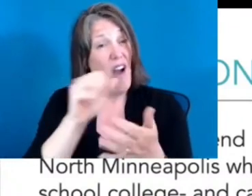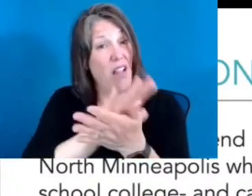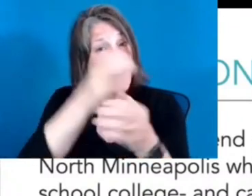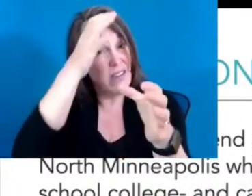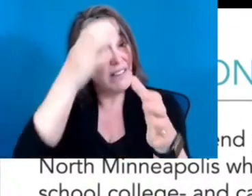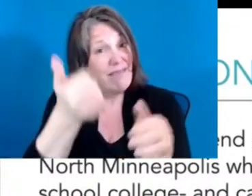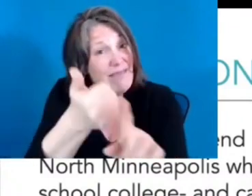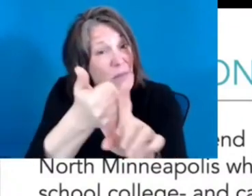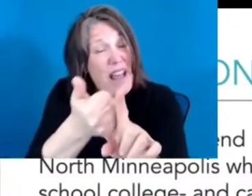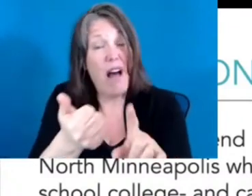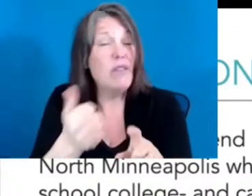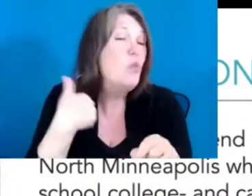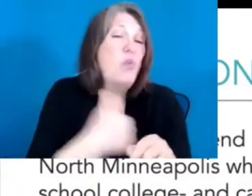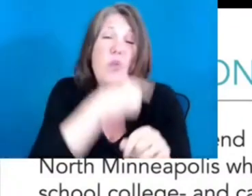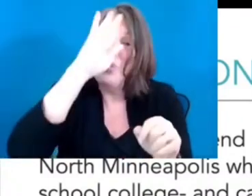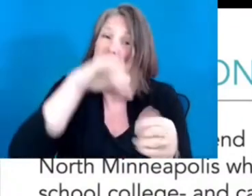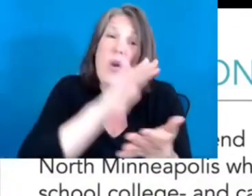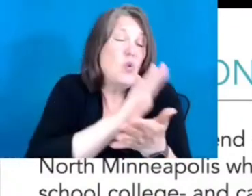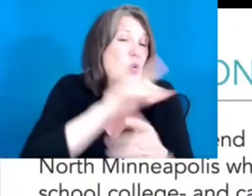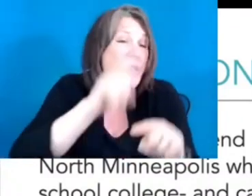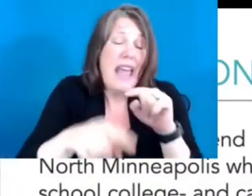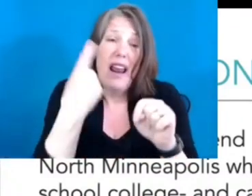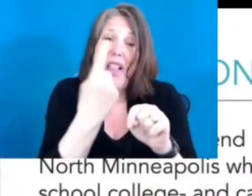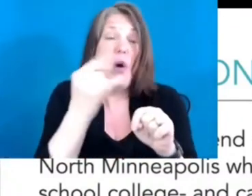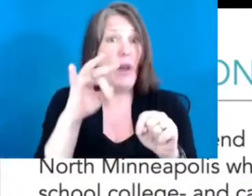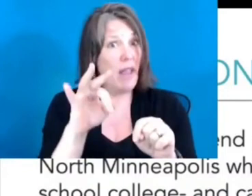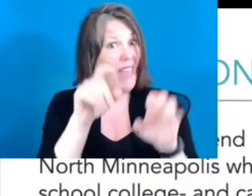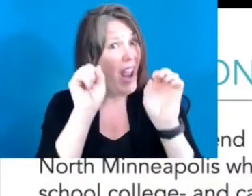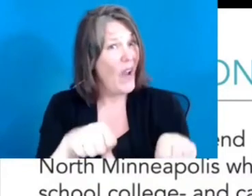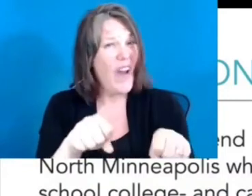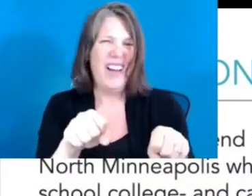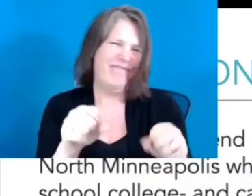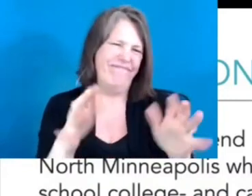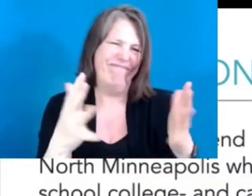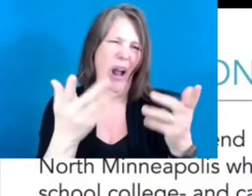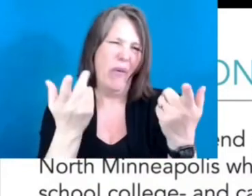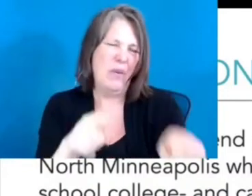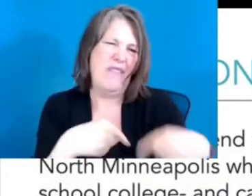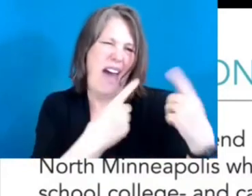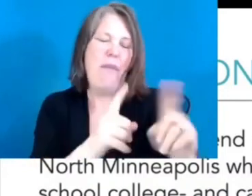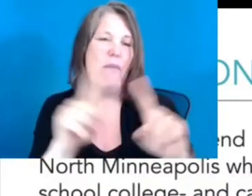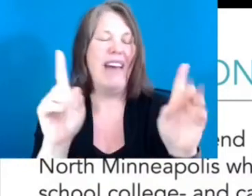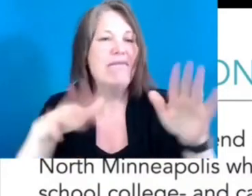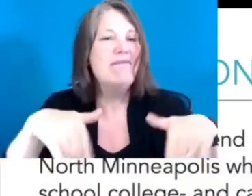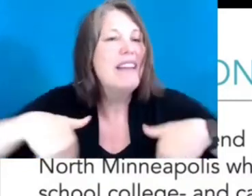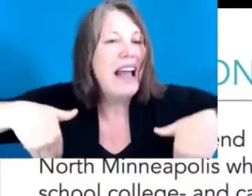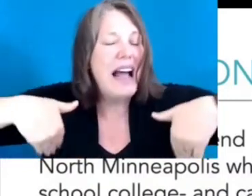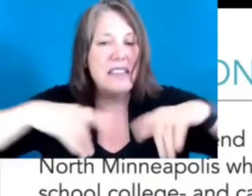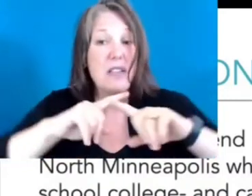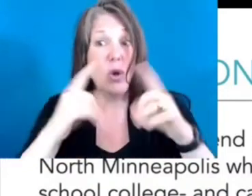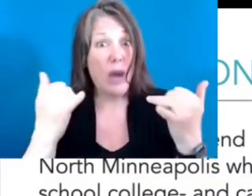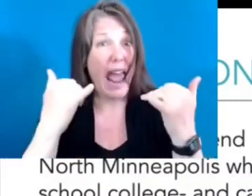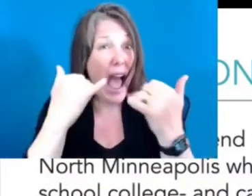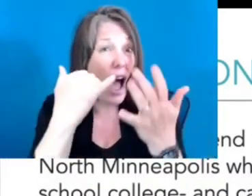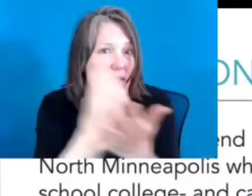schools cannot do it alone. If they could, they would have by now. And as we look at this time that we're in, um, with this